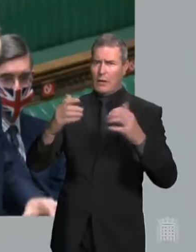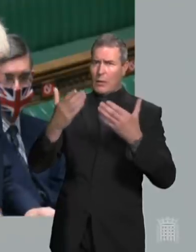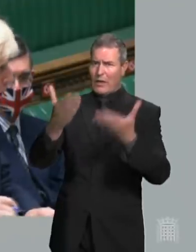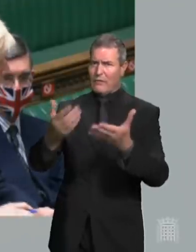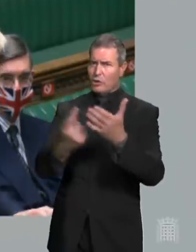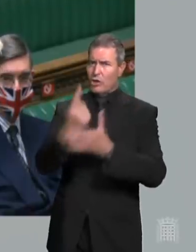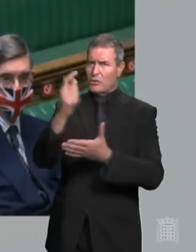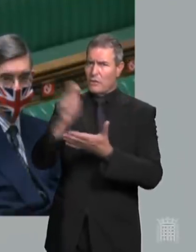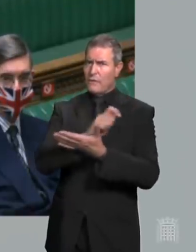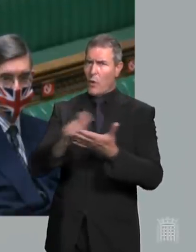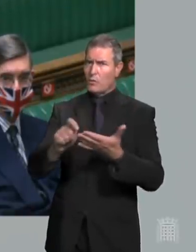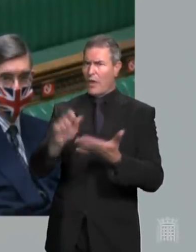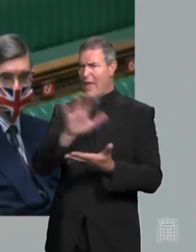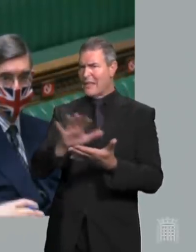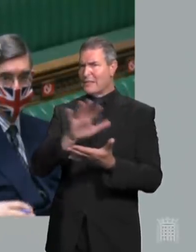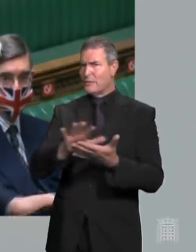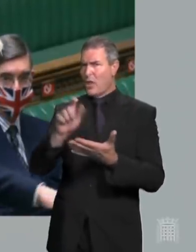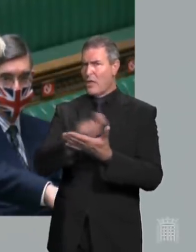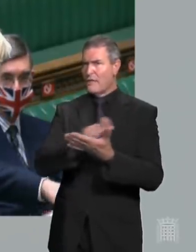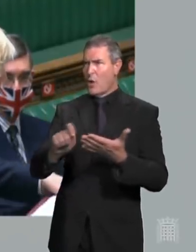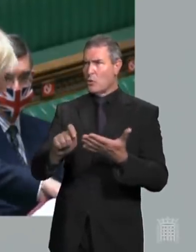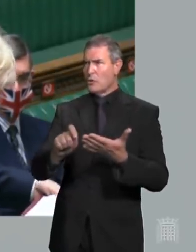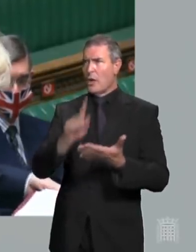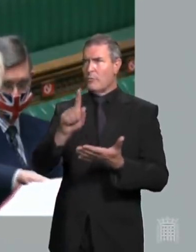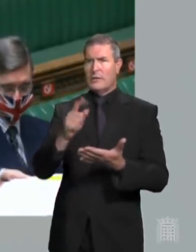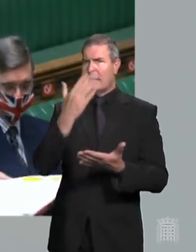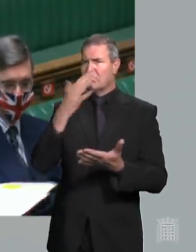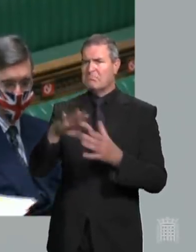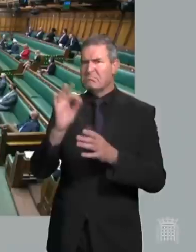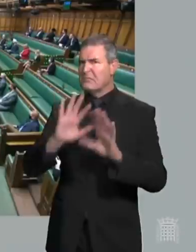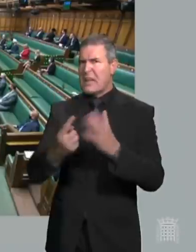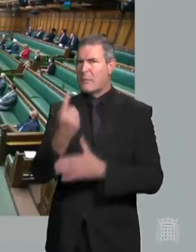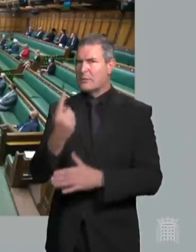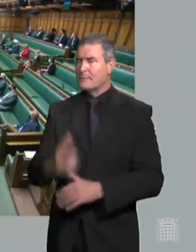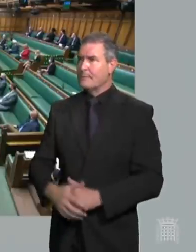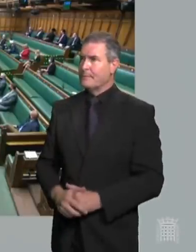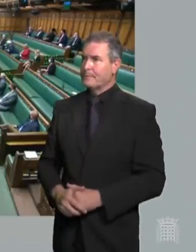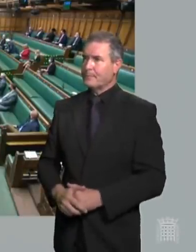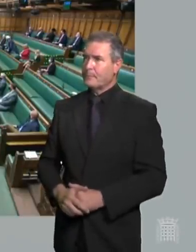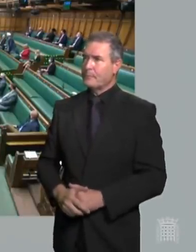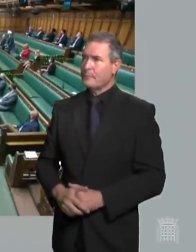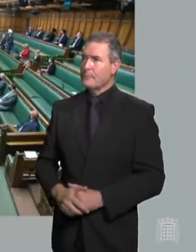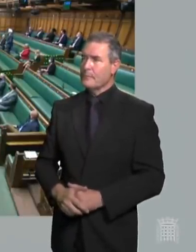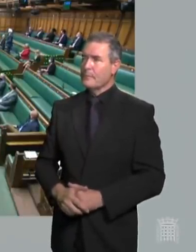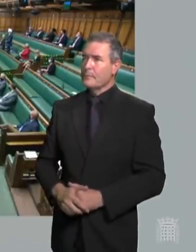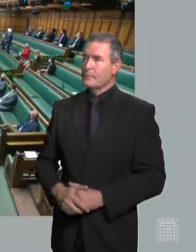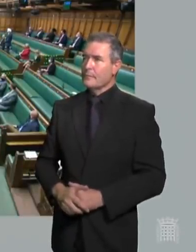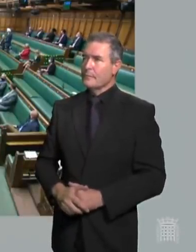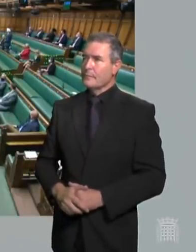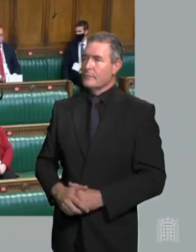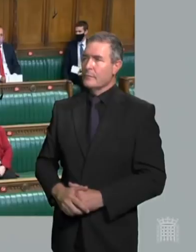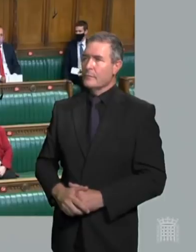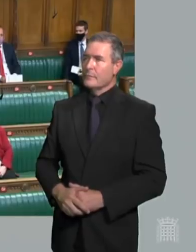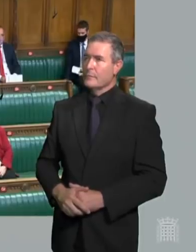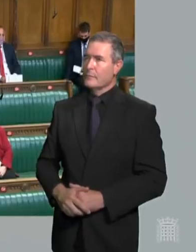chance to vote on this matter on the estimates but mysteriously chose not to Thank you so much Mr